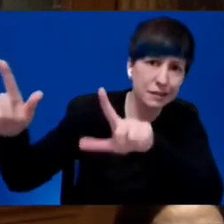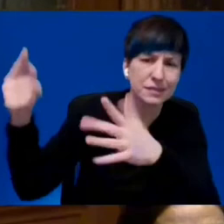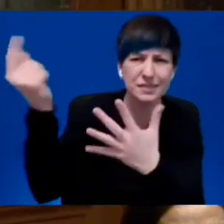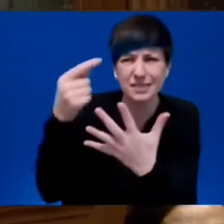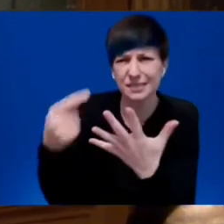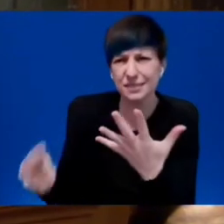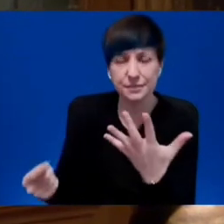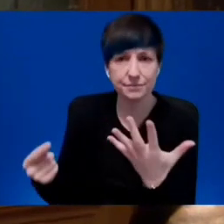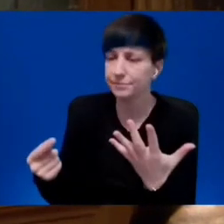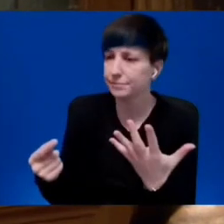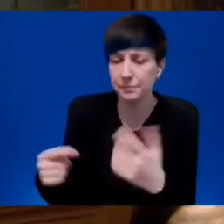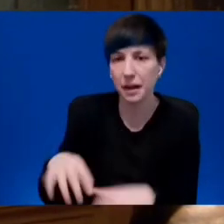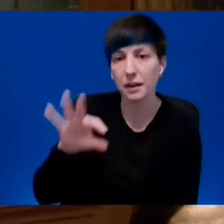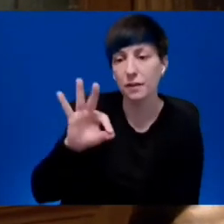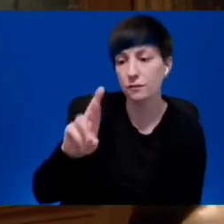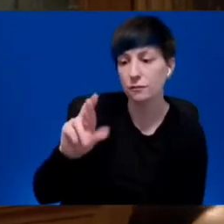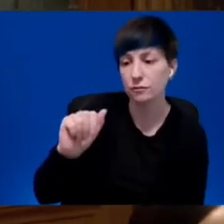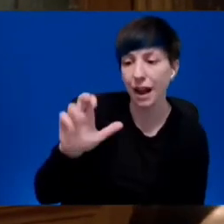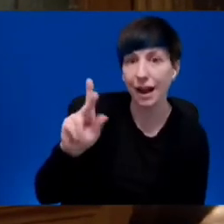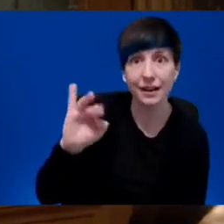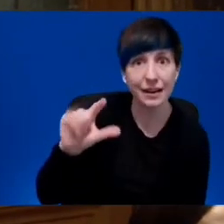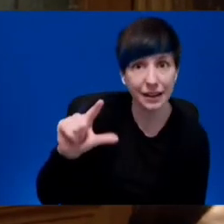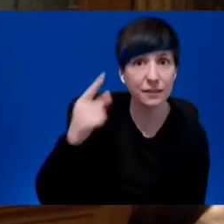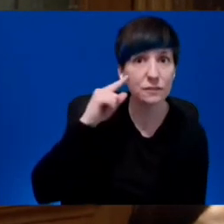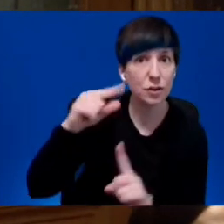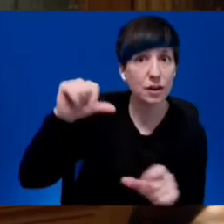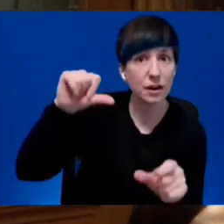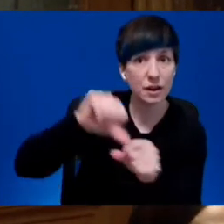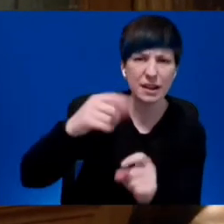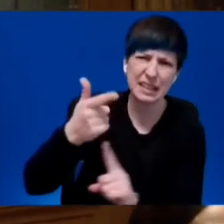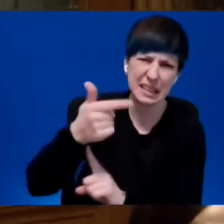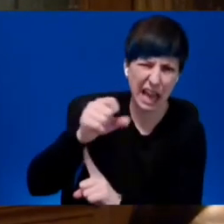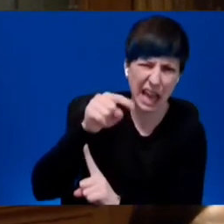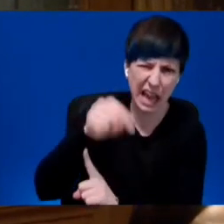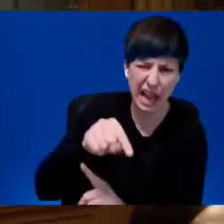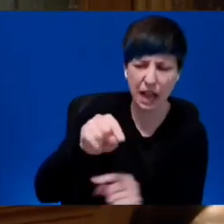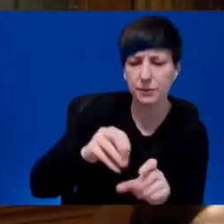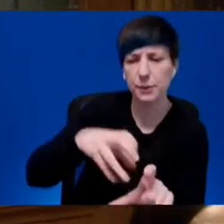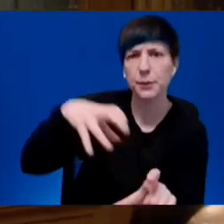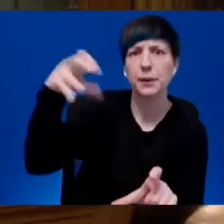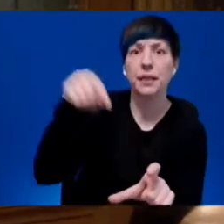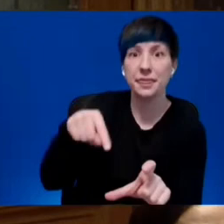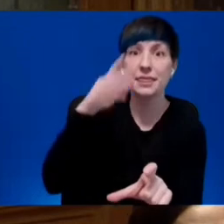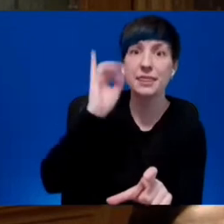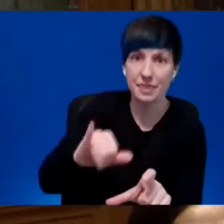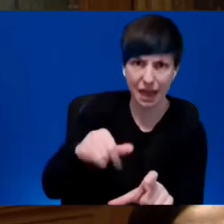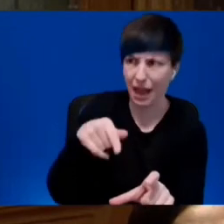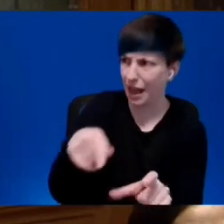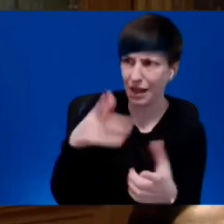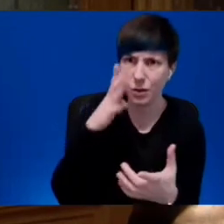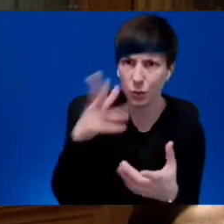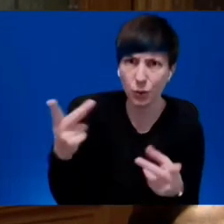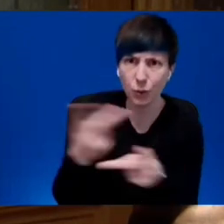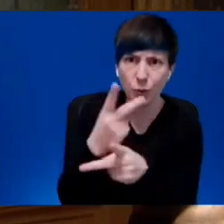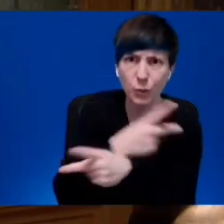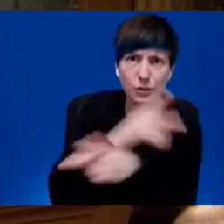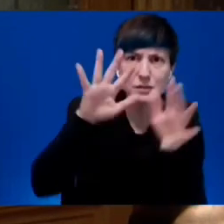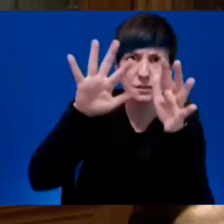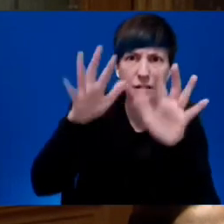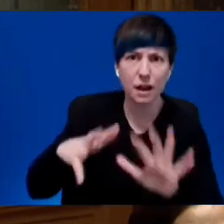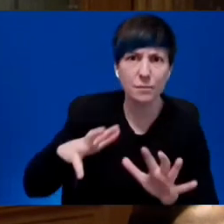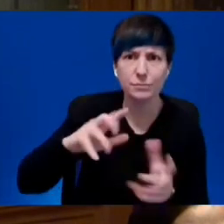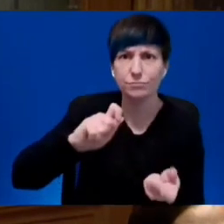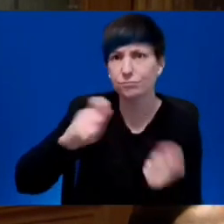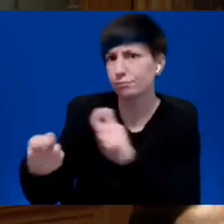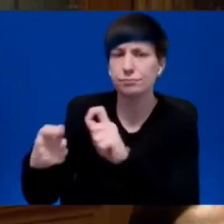like coal and oil, and it's exacerbating, not solving the climate crisis, Mr. Speaker. It's killing 34